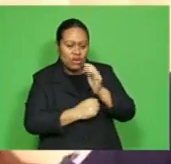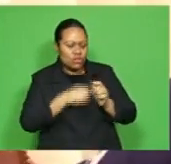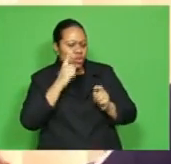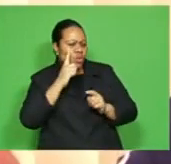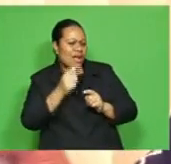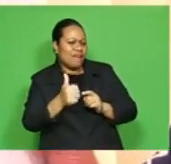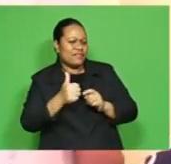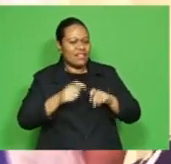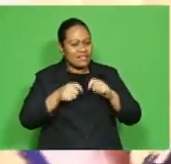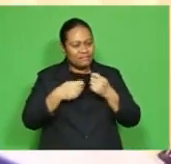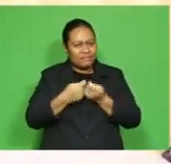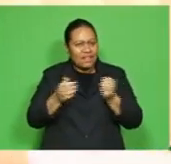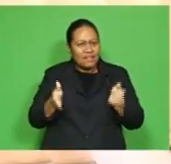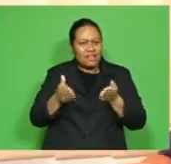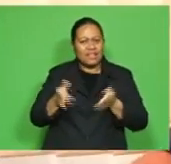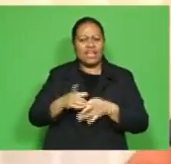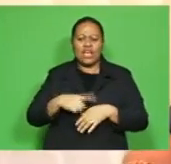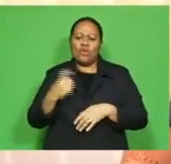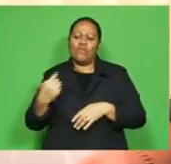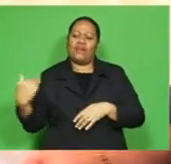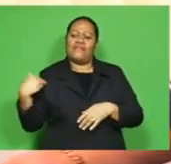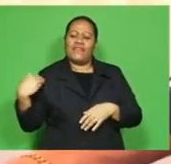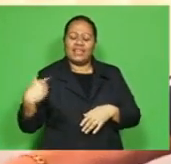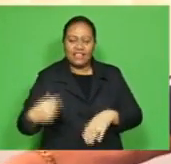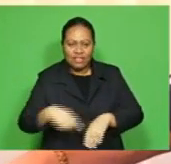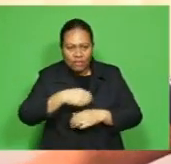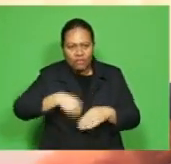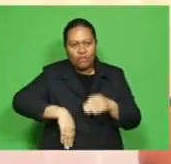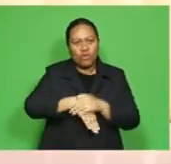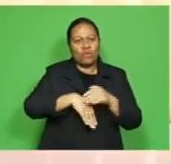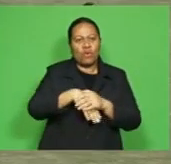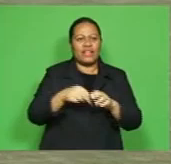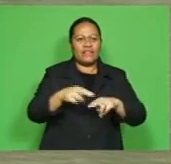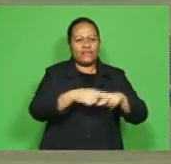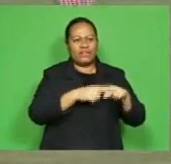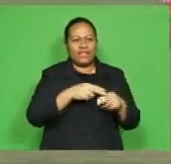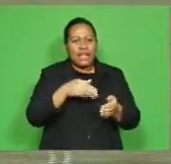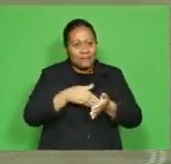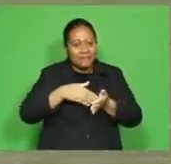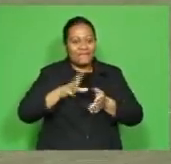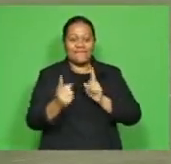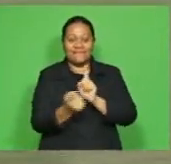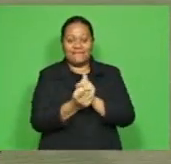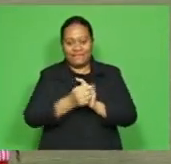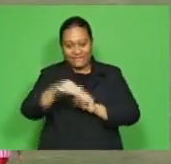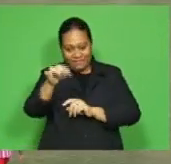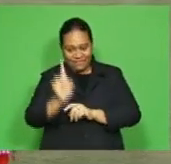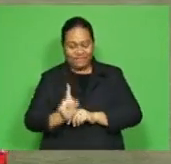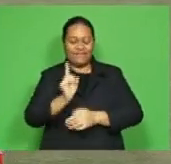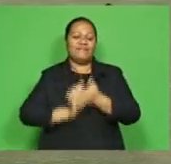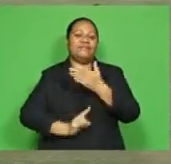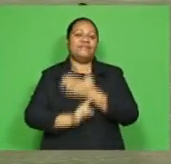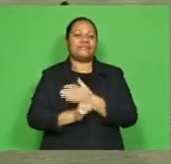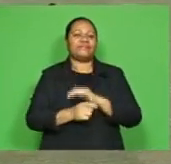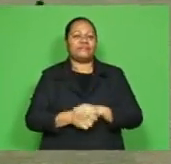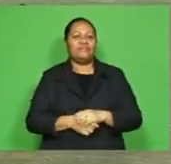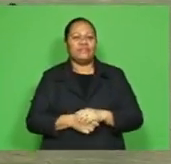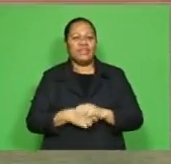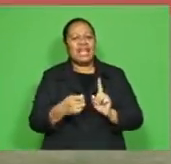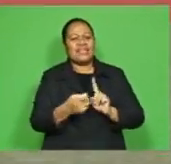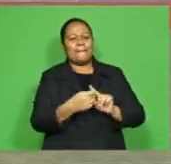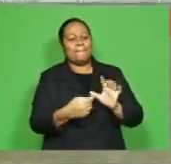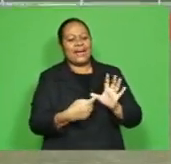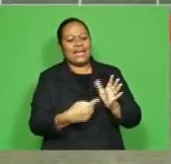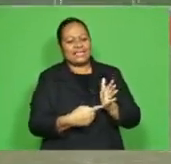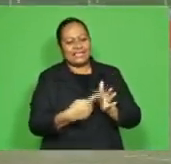natural disasters affecting football in Fiji. This was passed in the Fiji FA Board of Control meeting today. Patel says Fiji